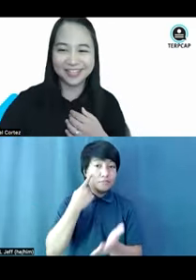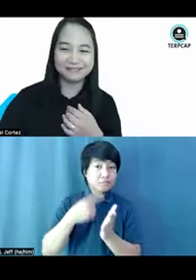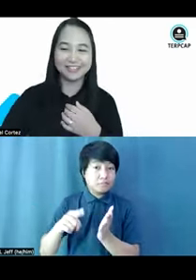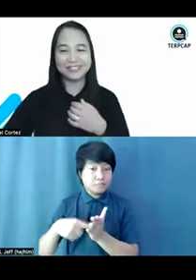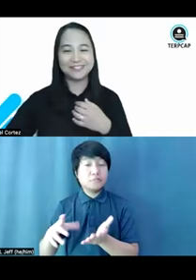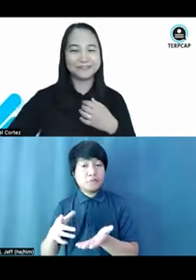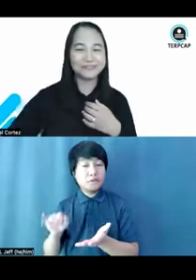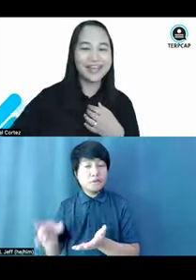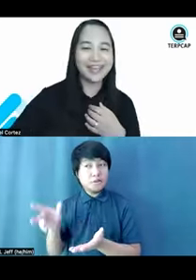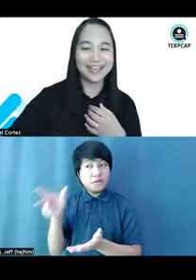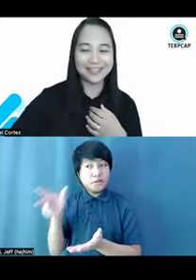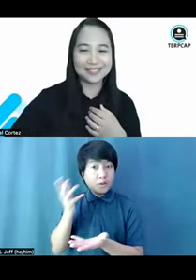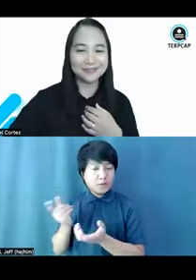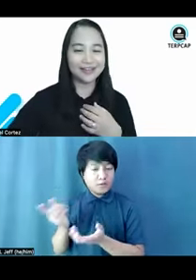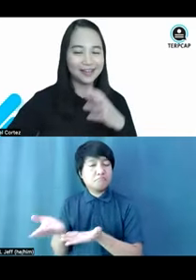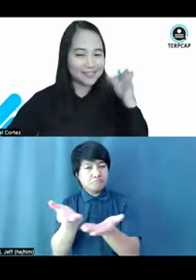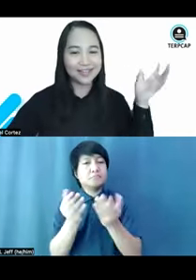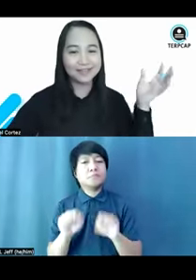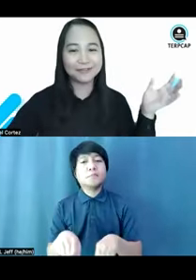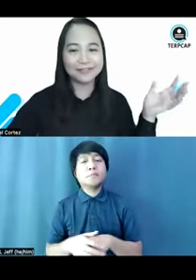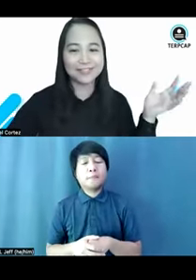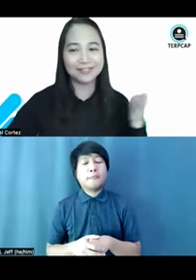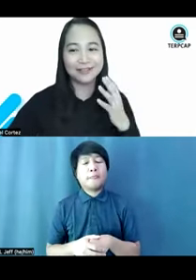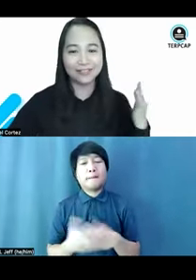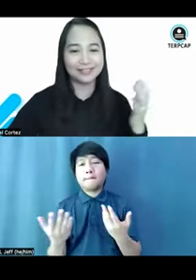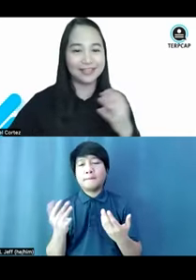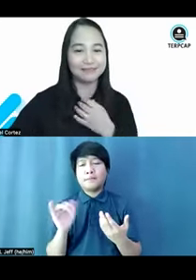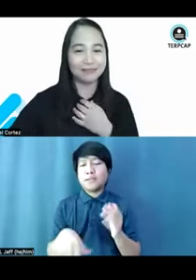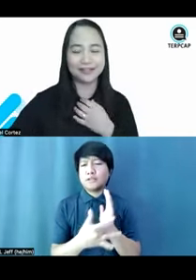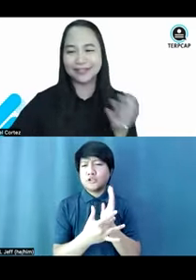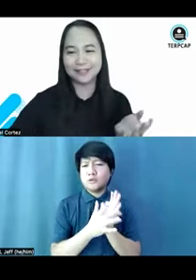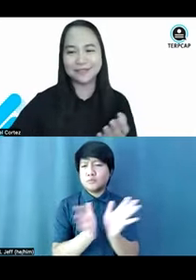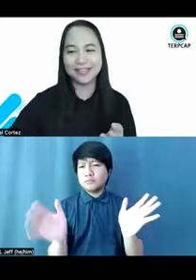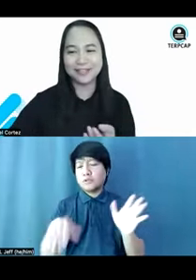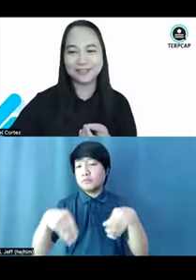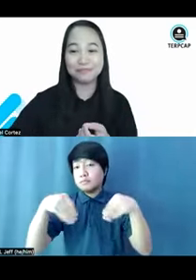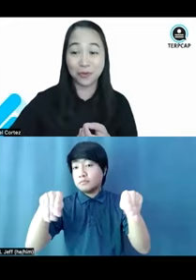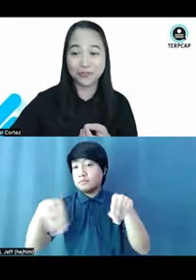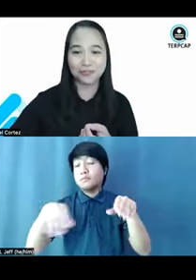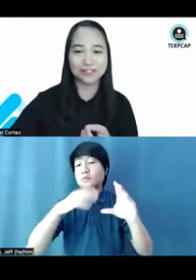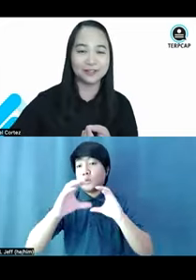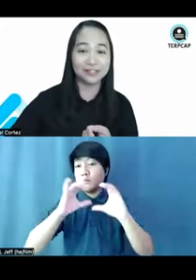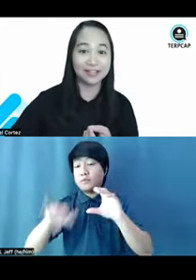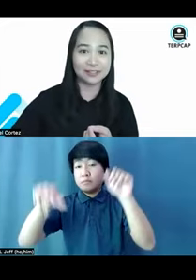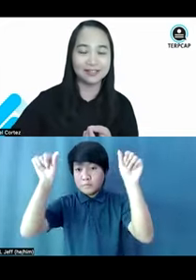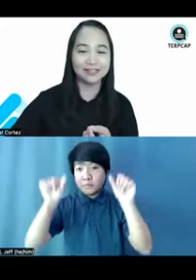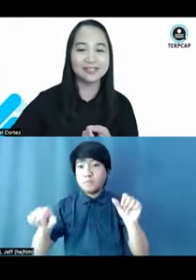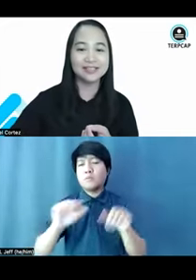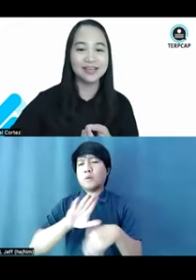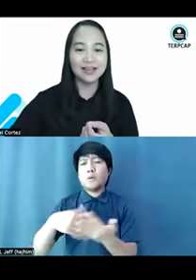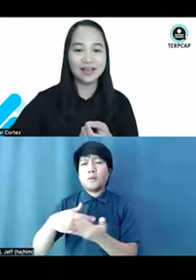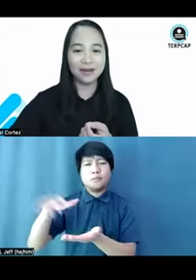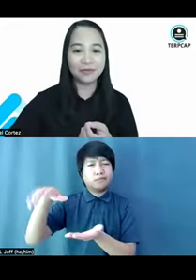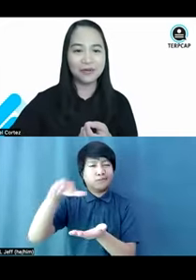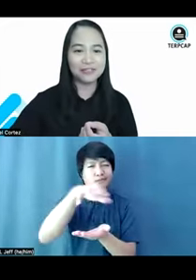from him, let me know. And so, aside from digital content, marketing and communications, it's posters and collaterals.